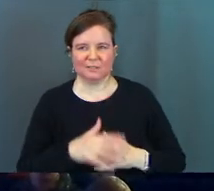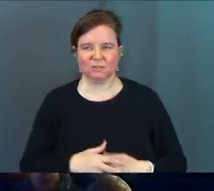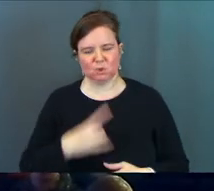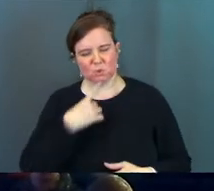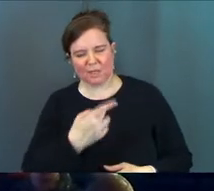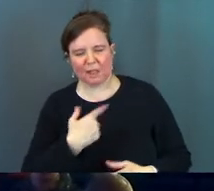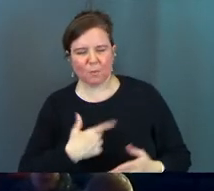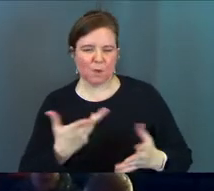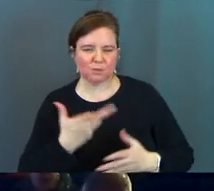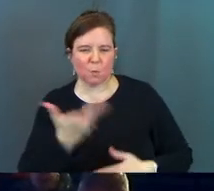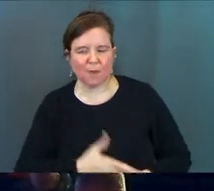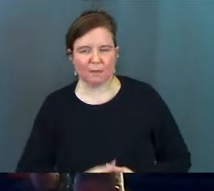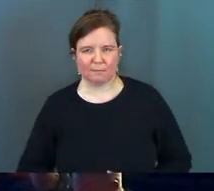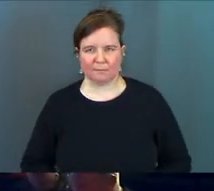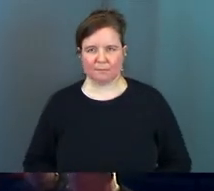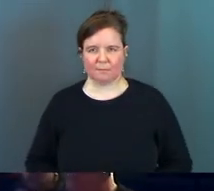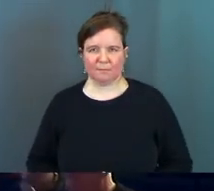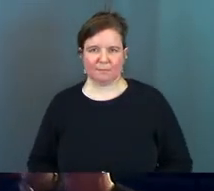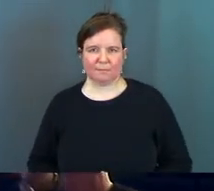Tell them what's what.